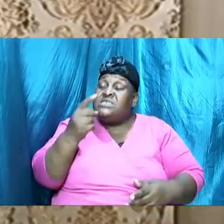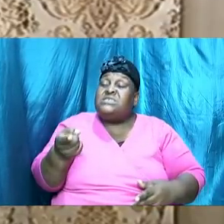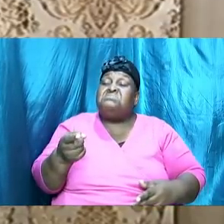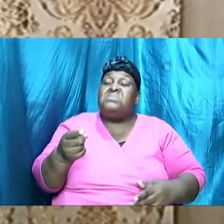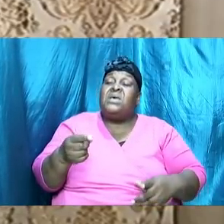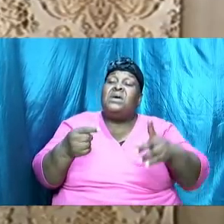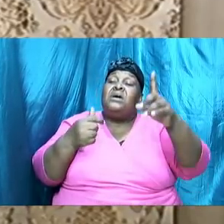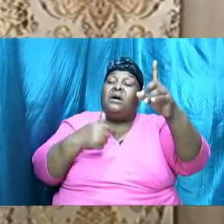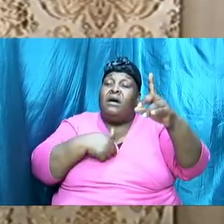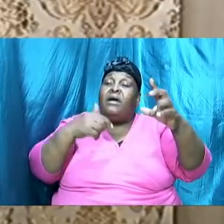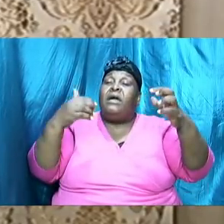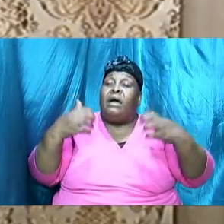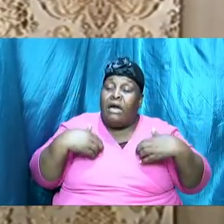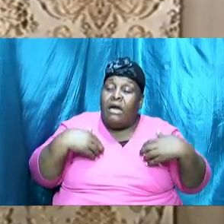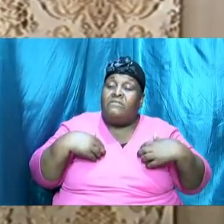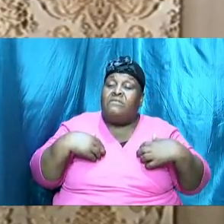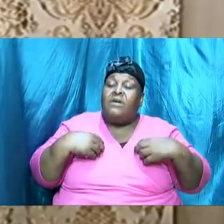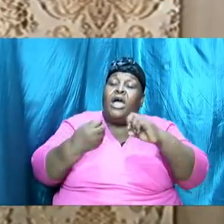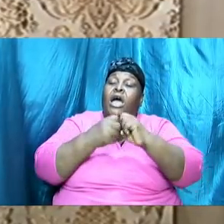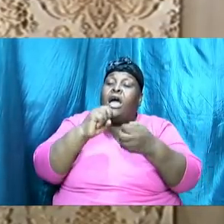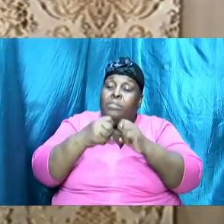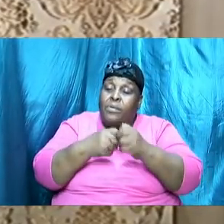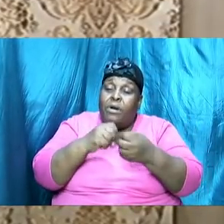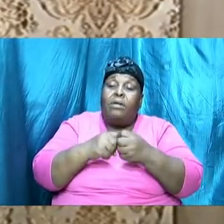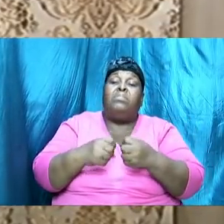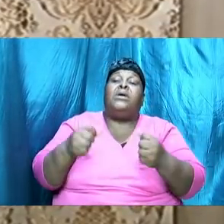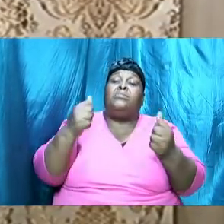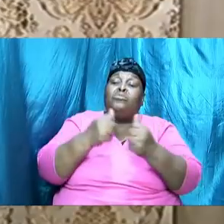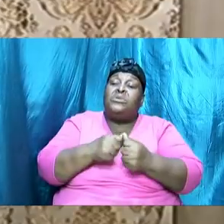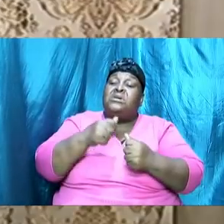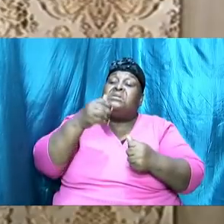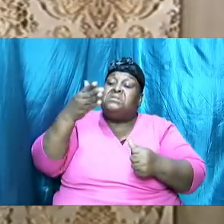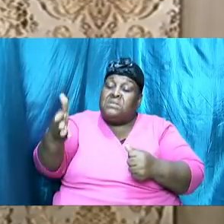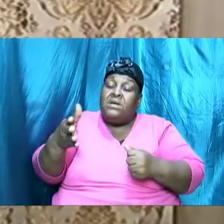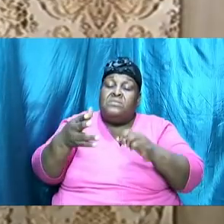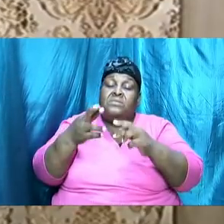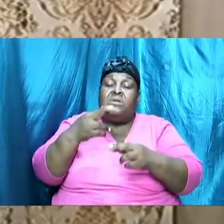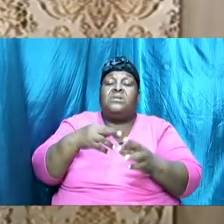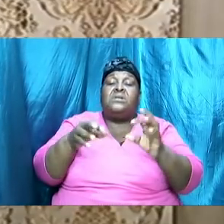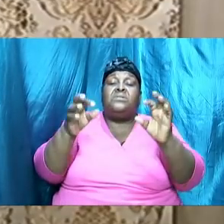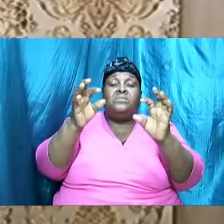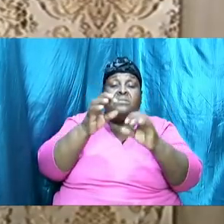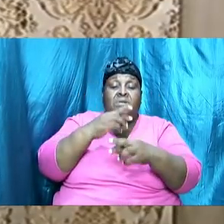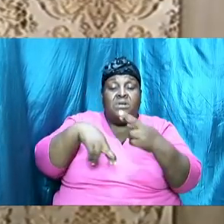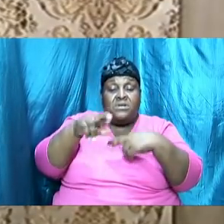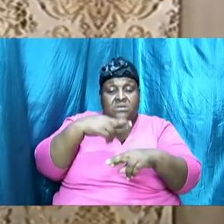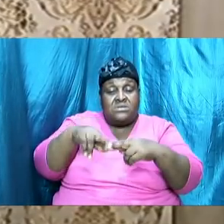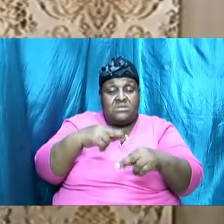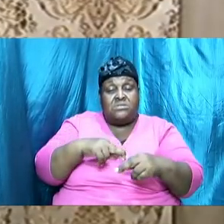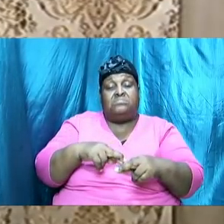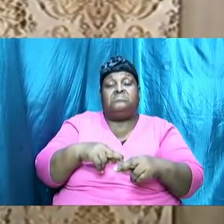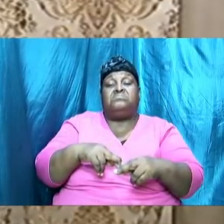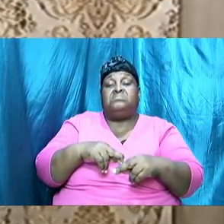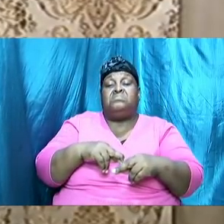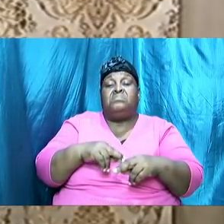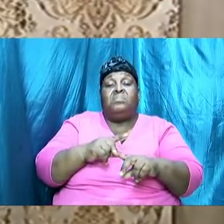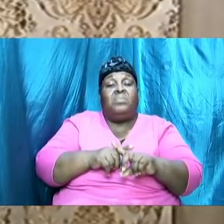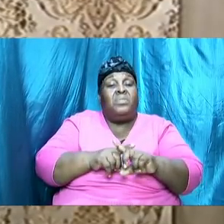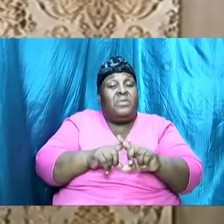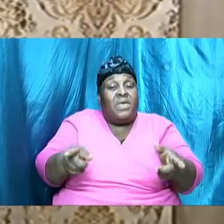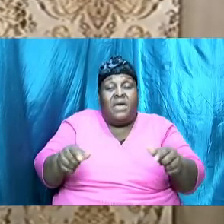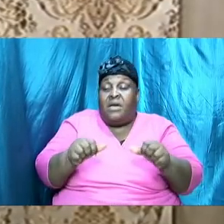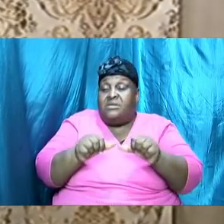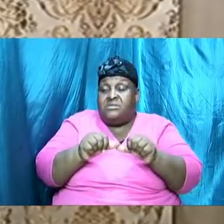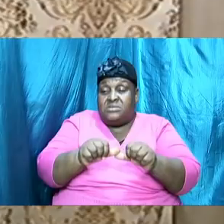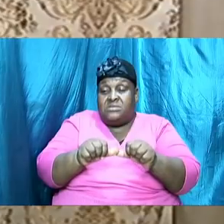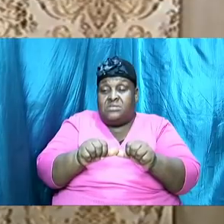because relationships that are like that can never be maintained and he said do the